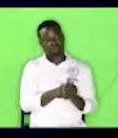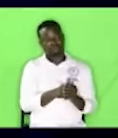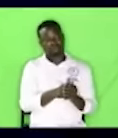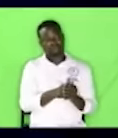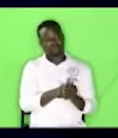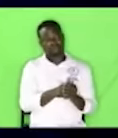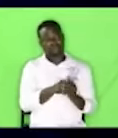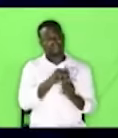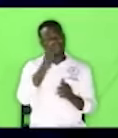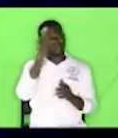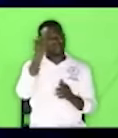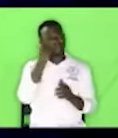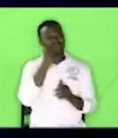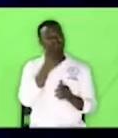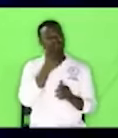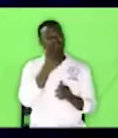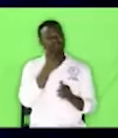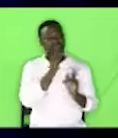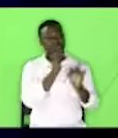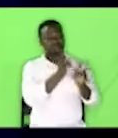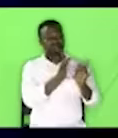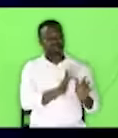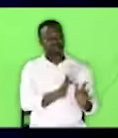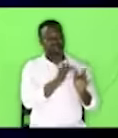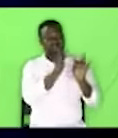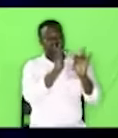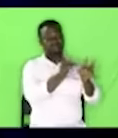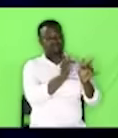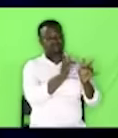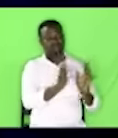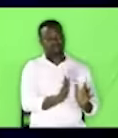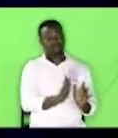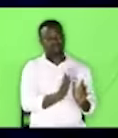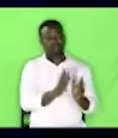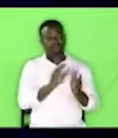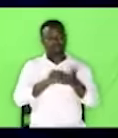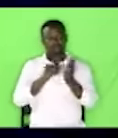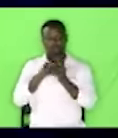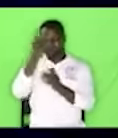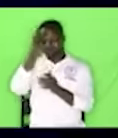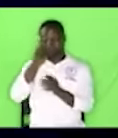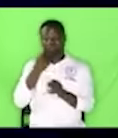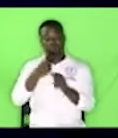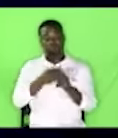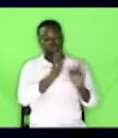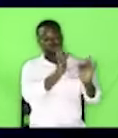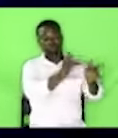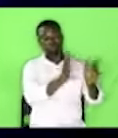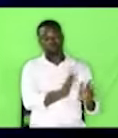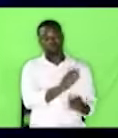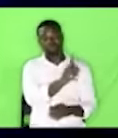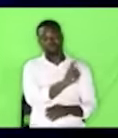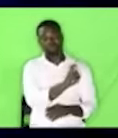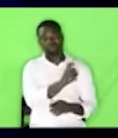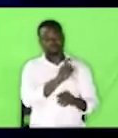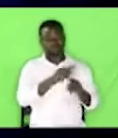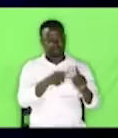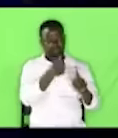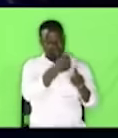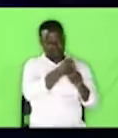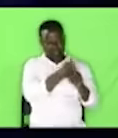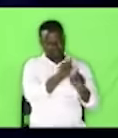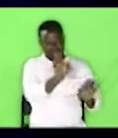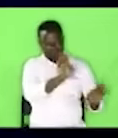Why is he called Mokka? Did the parents name him Mokka? But it is his